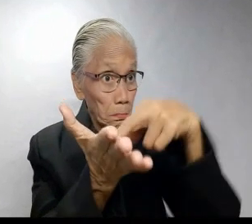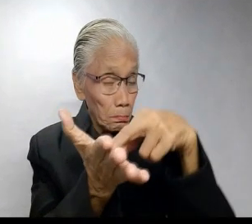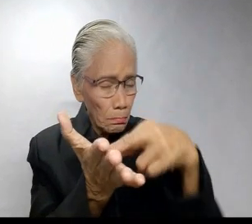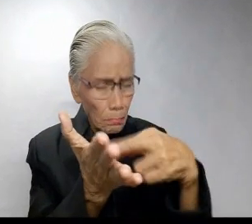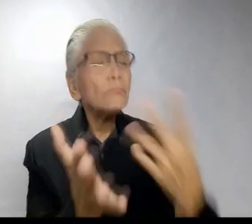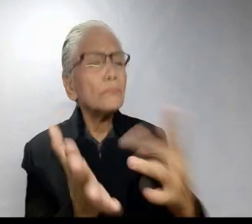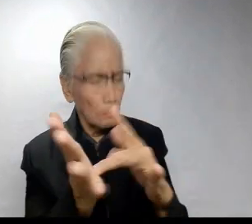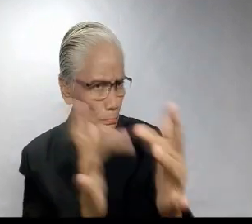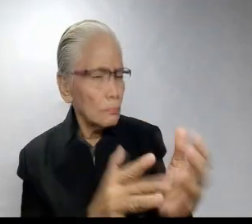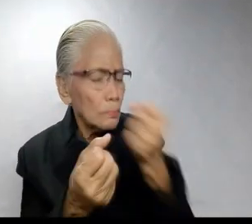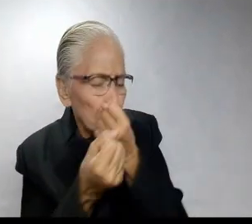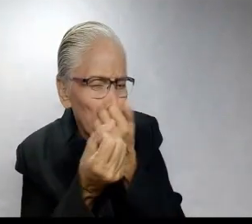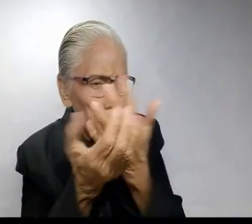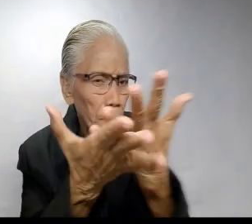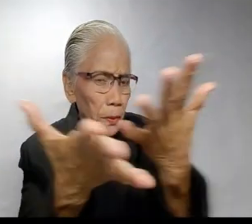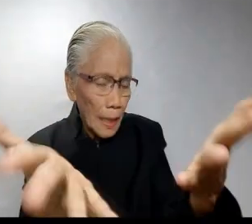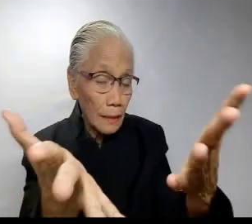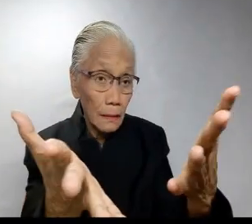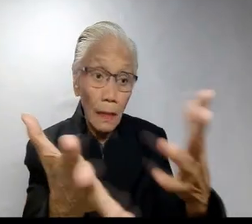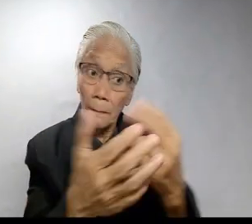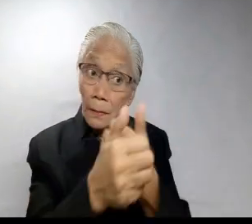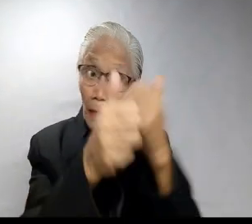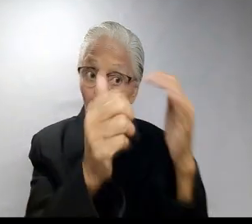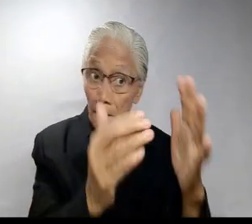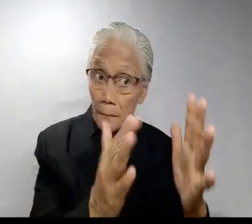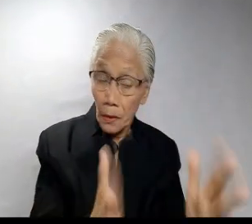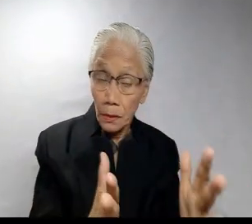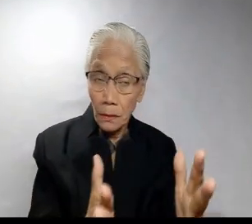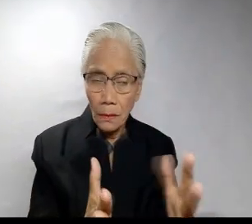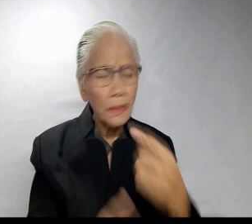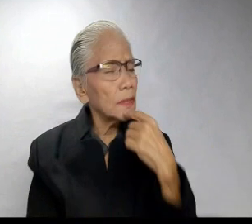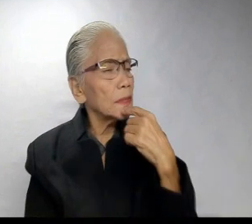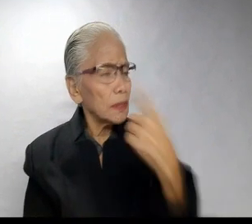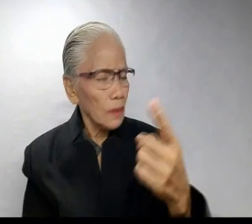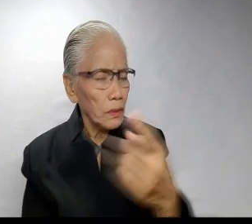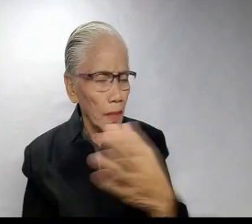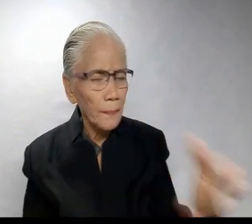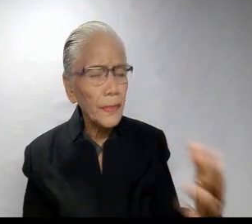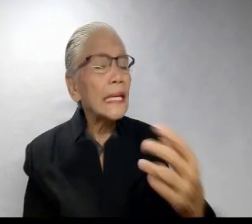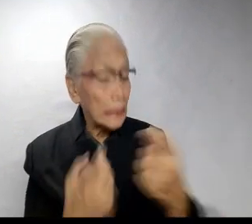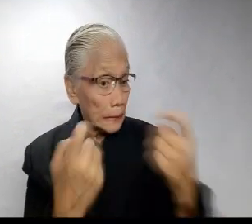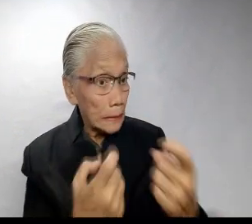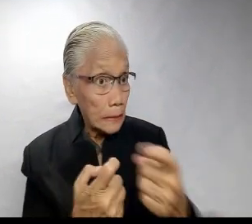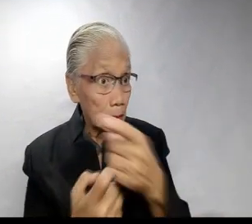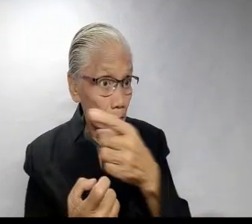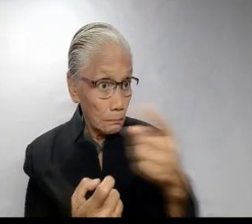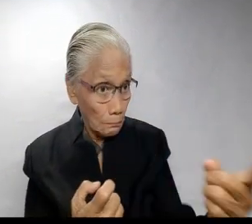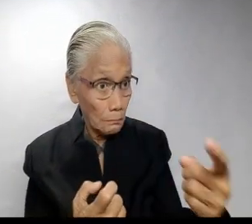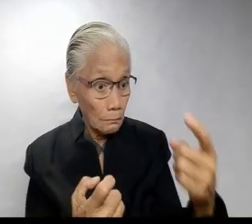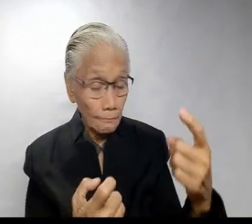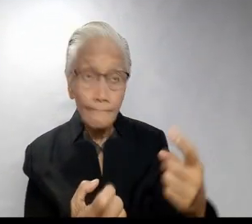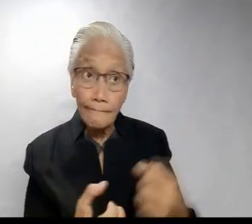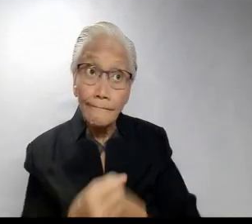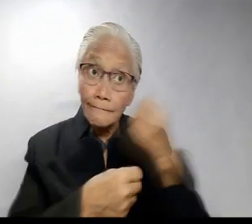Jesus breathed the Holy Spirit to his apostles, he mandated them, whose sins you forgave